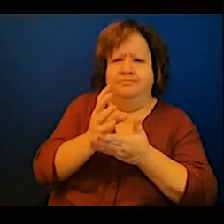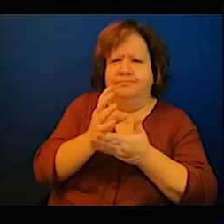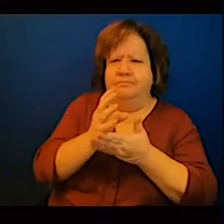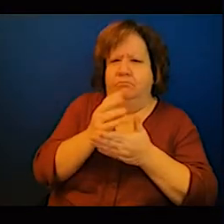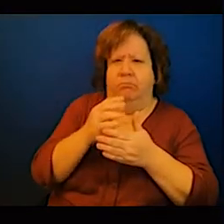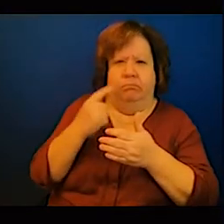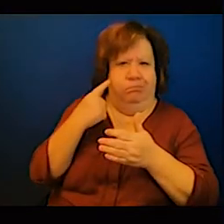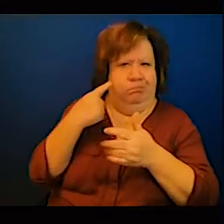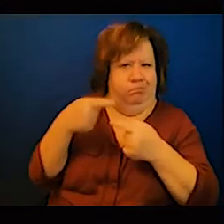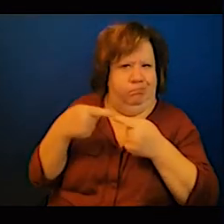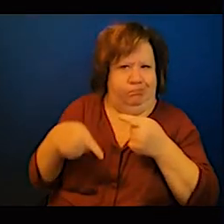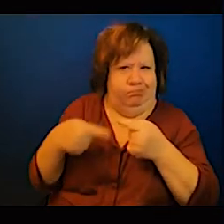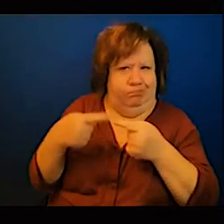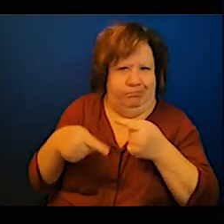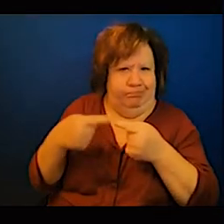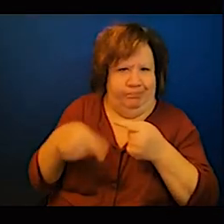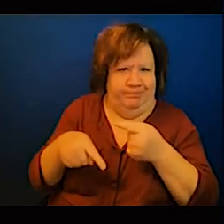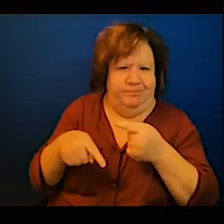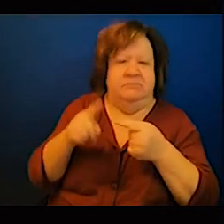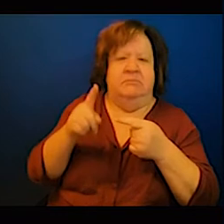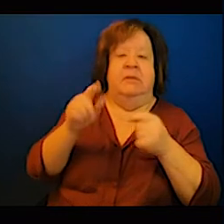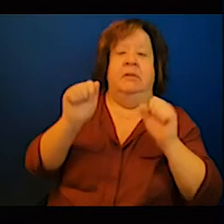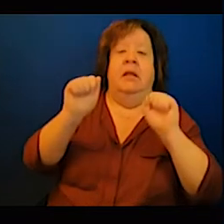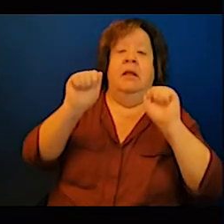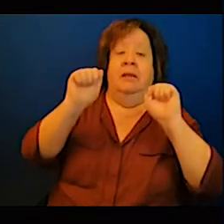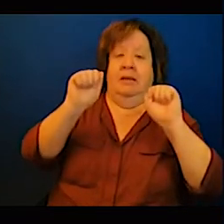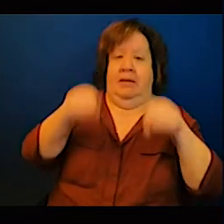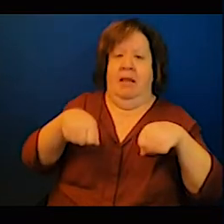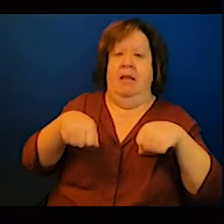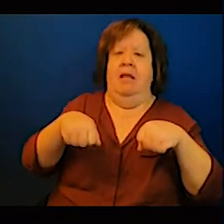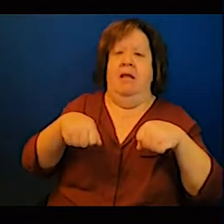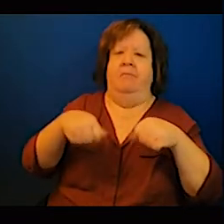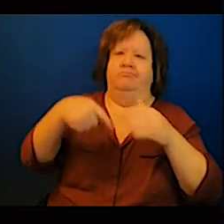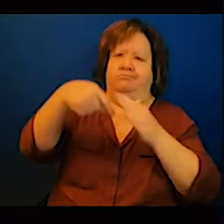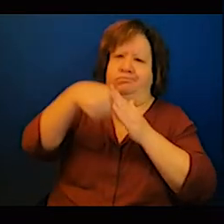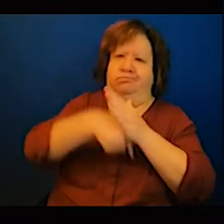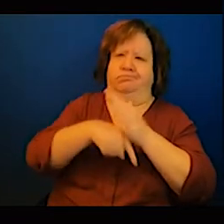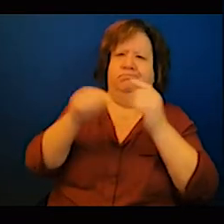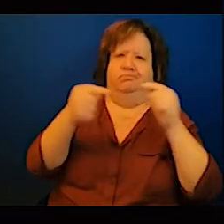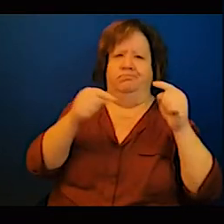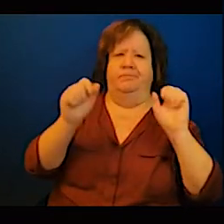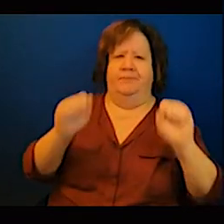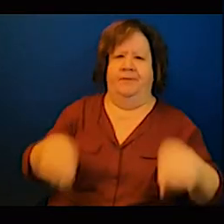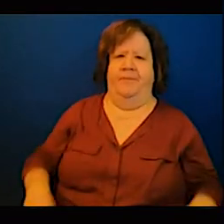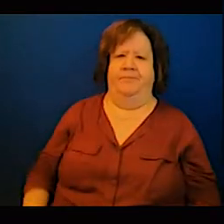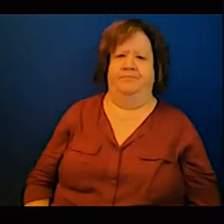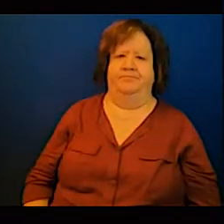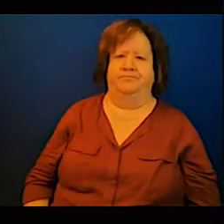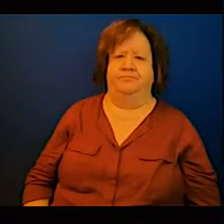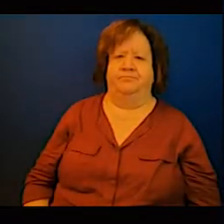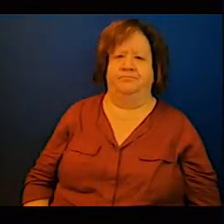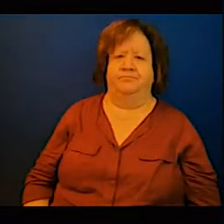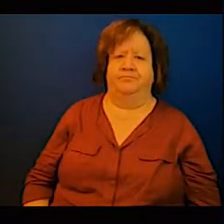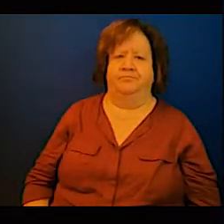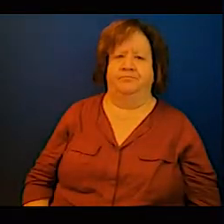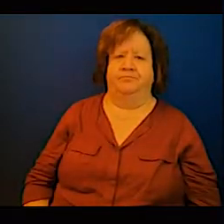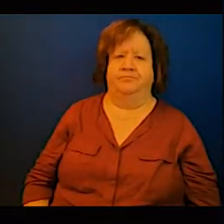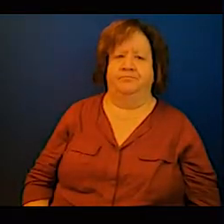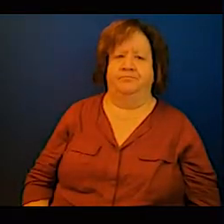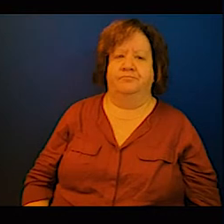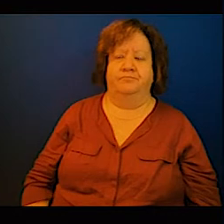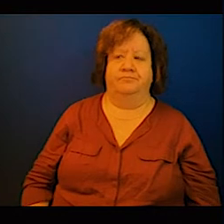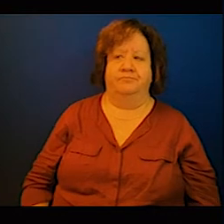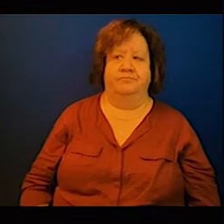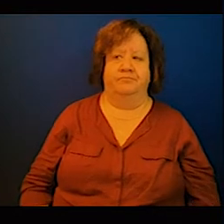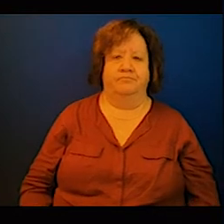what are we looking at as the Africa unique needs? Unfortunately, we have competing priorities, and these will